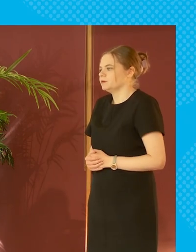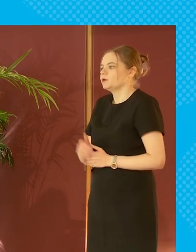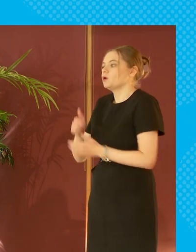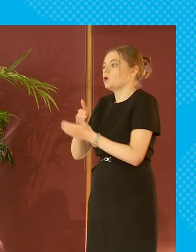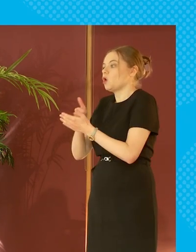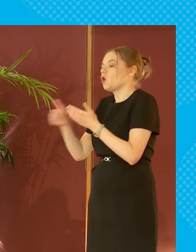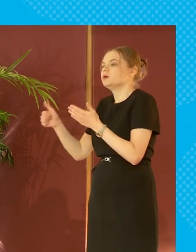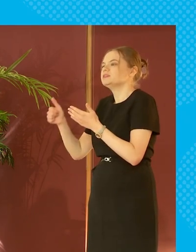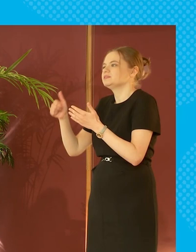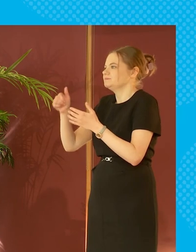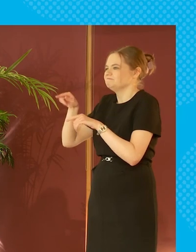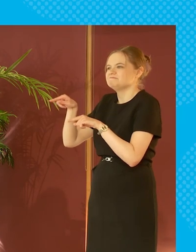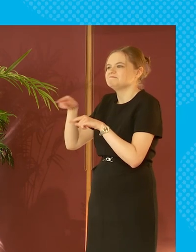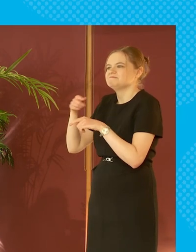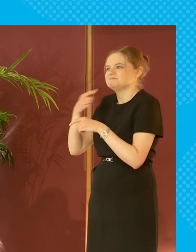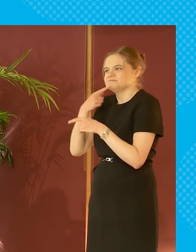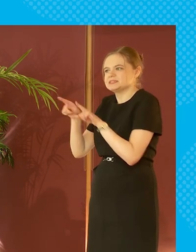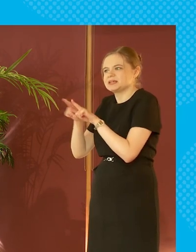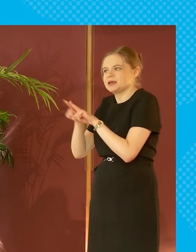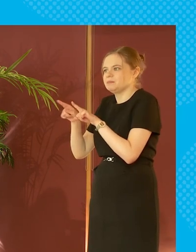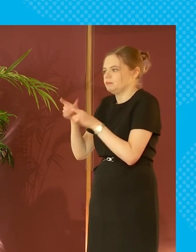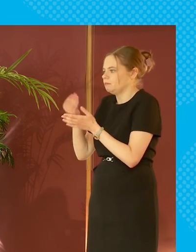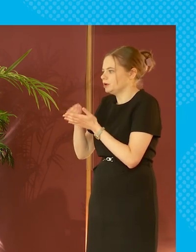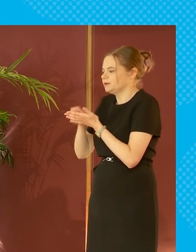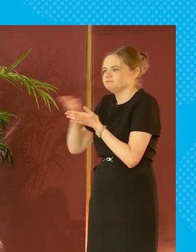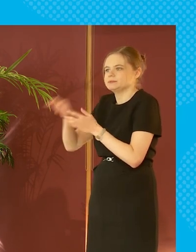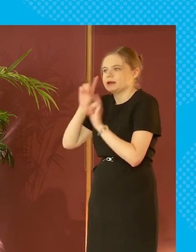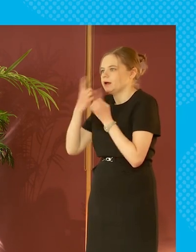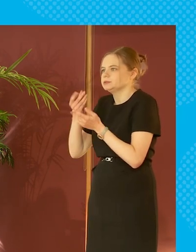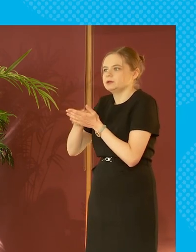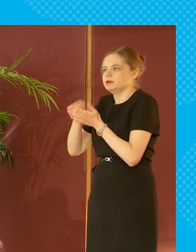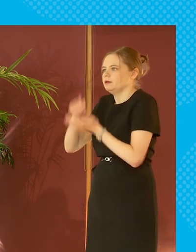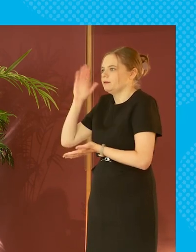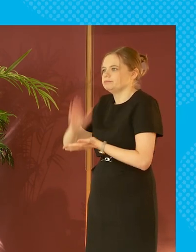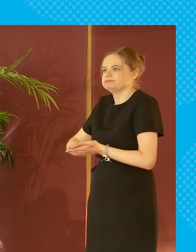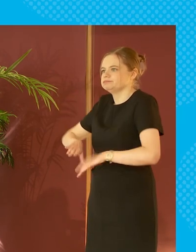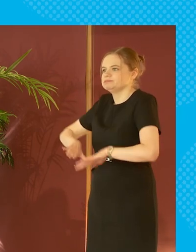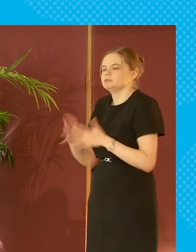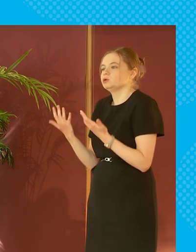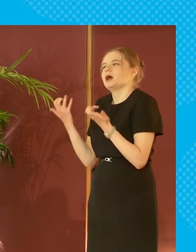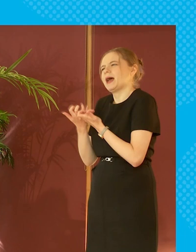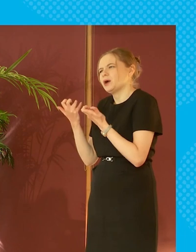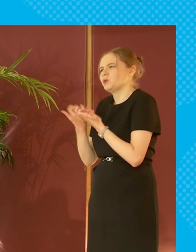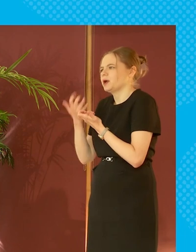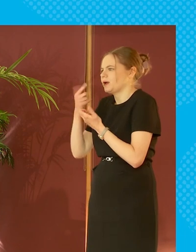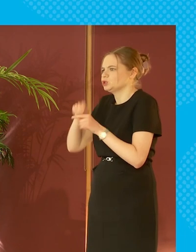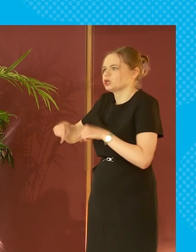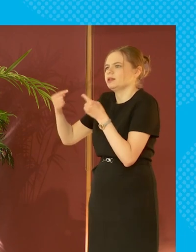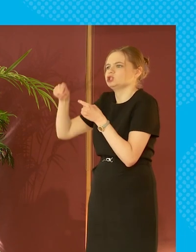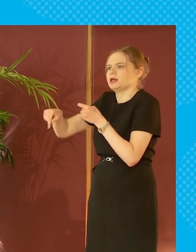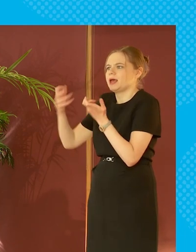always countered with there's no money left so how do we counter that effectively and how do we really bring forward